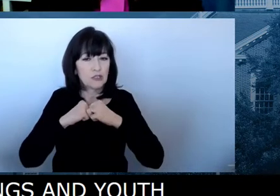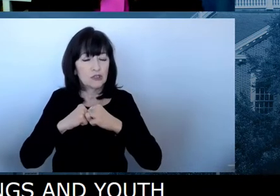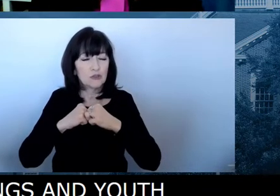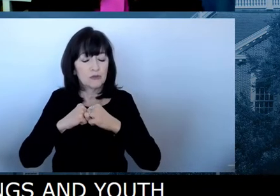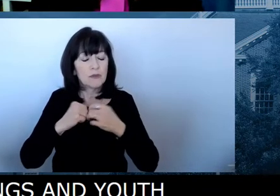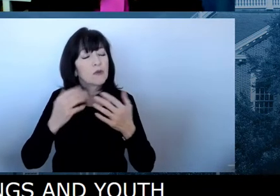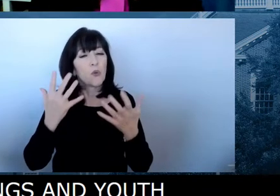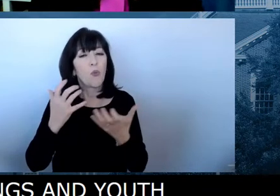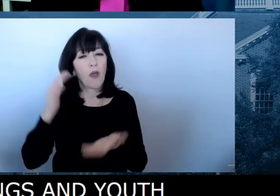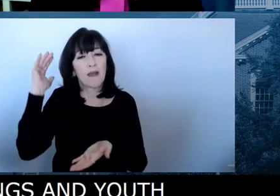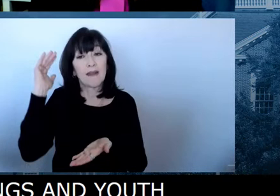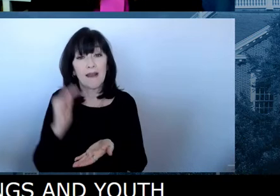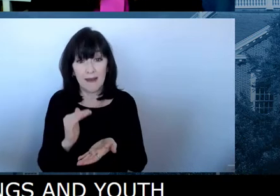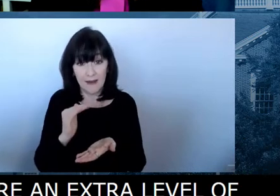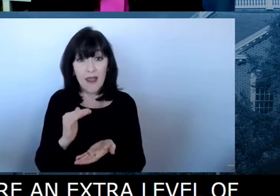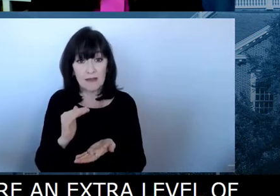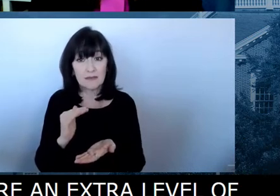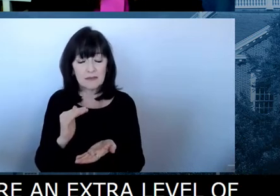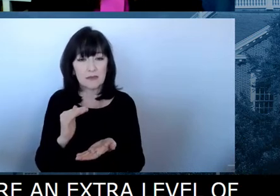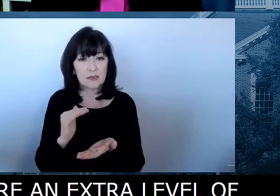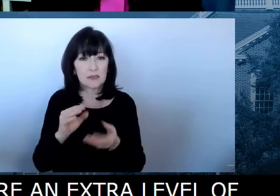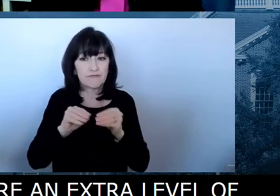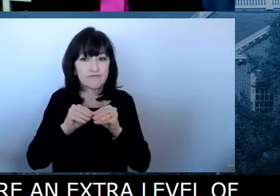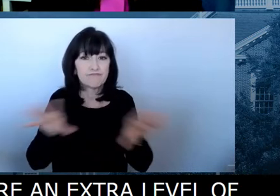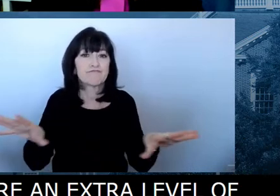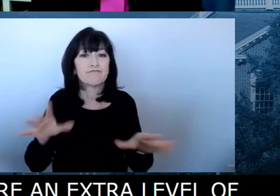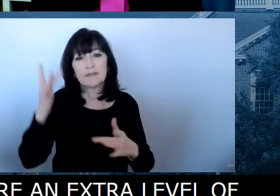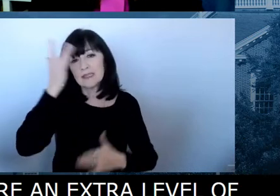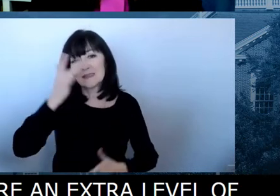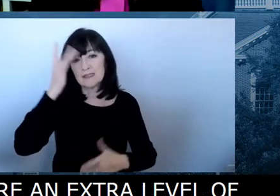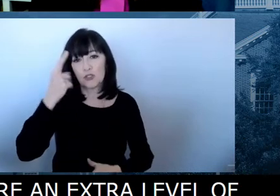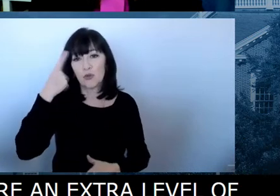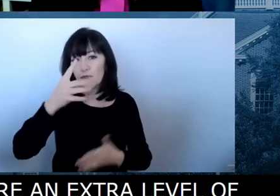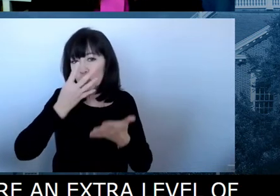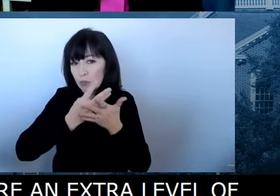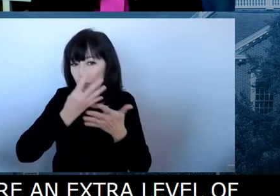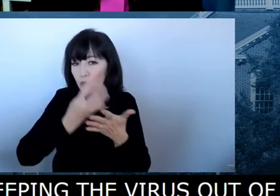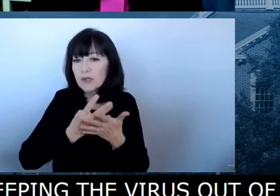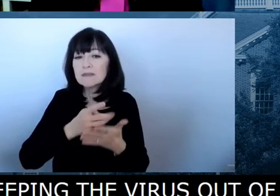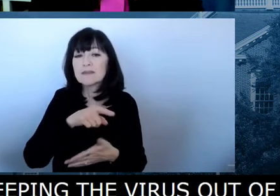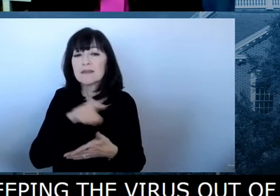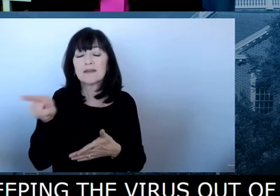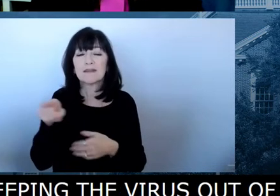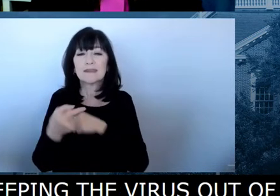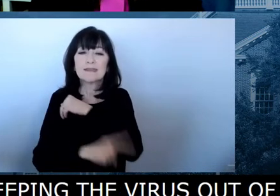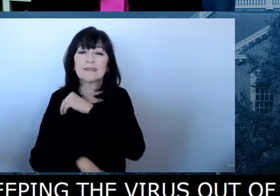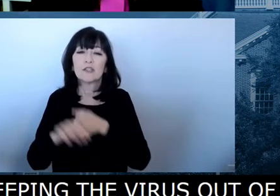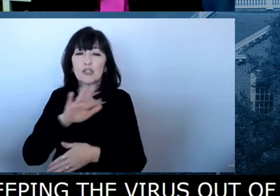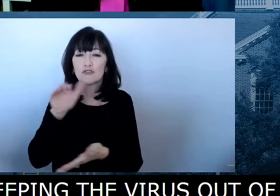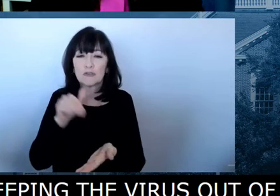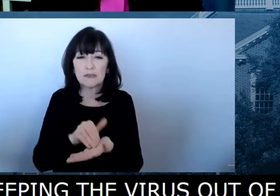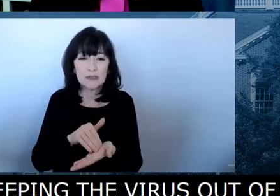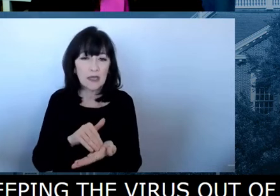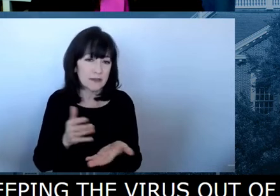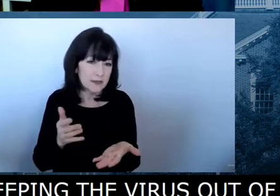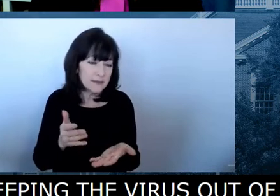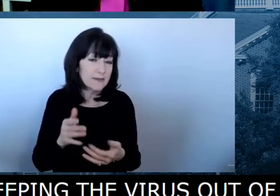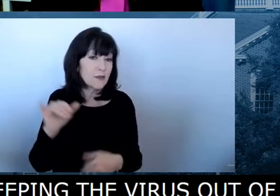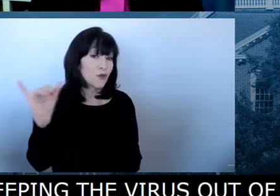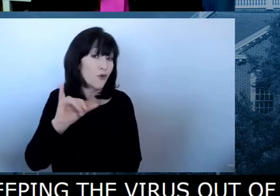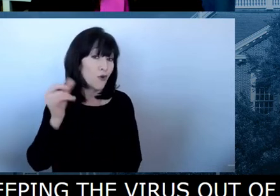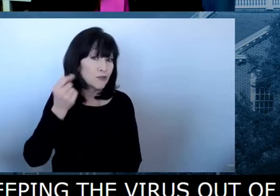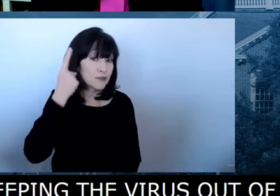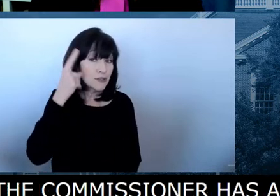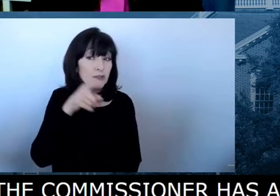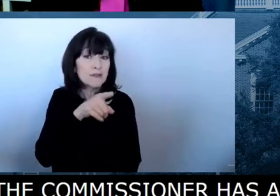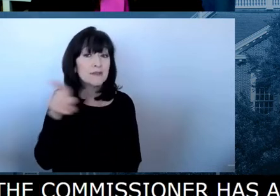commissioner has, uh, a plan to reopen the facilities. It's also important that, that the inmates, uh, have visitors and, and that's